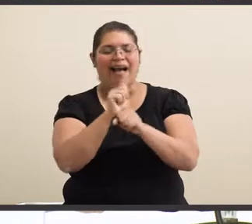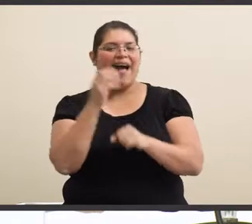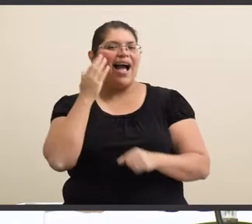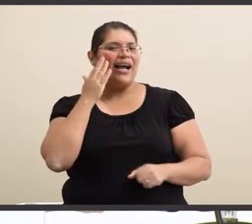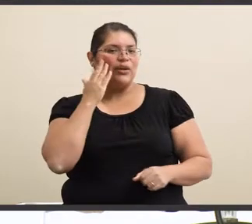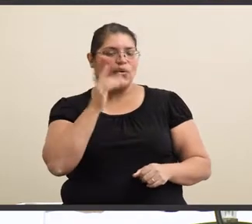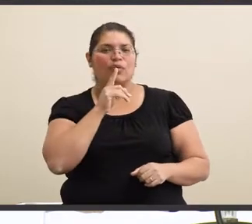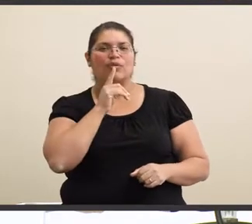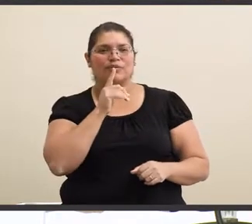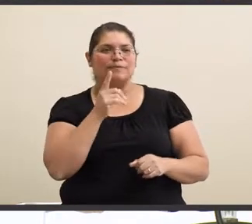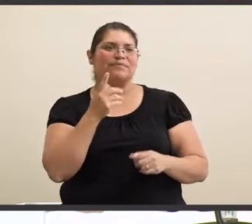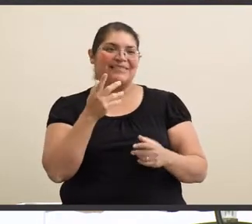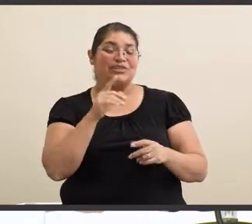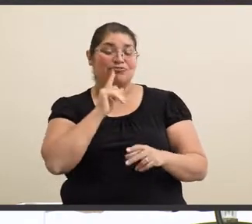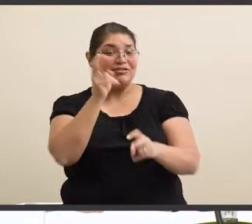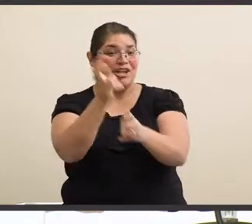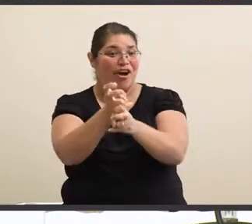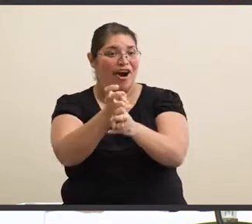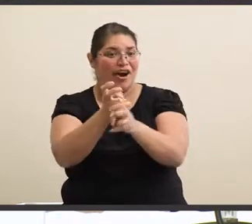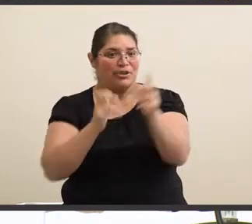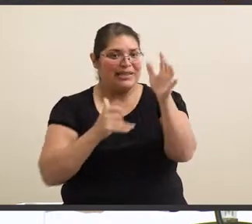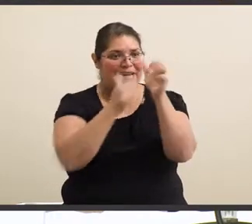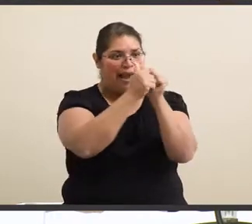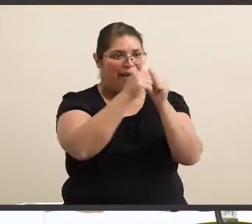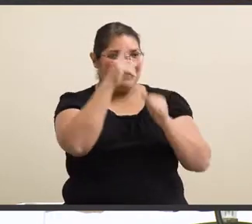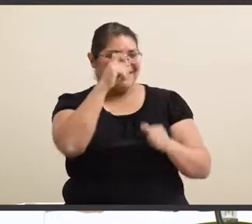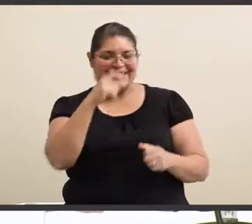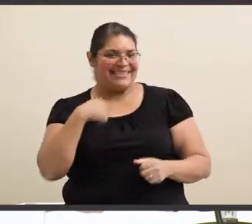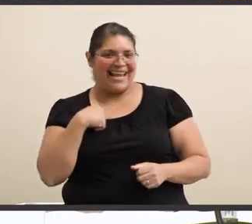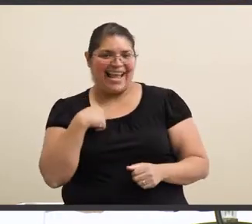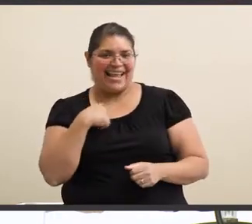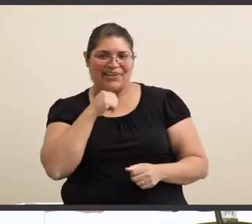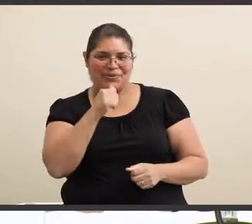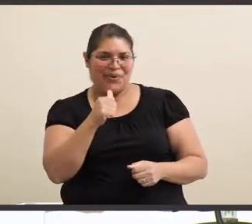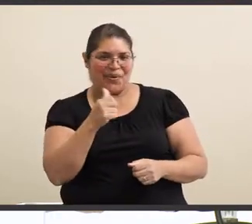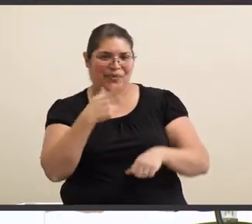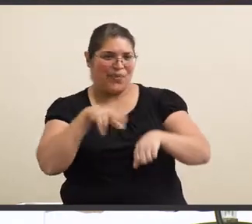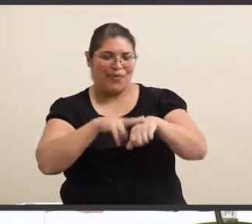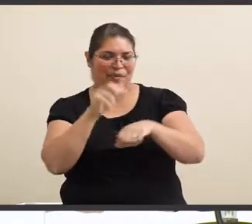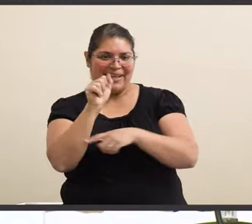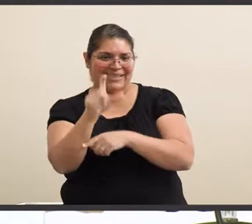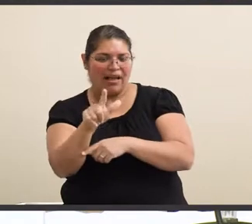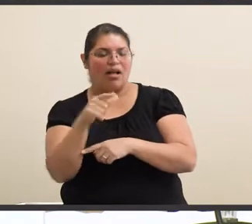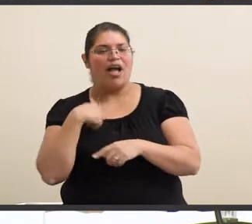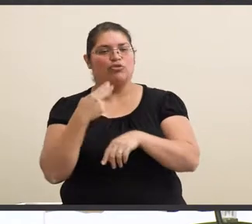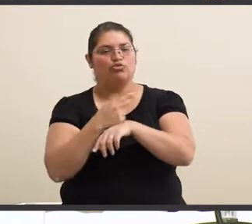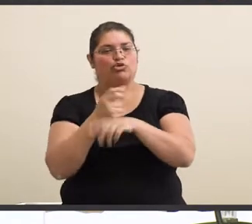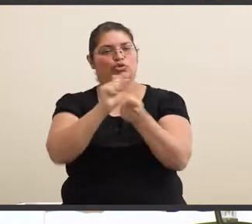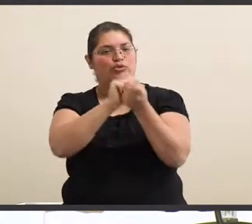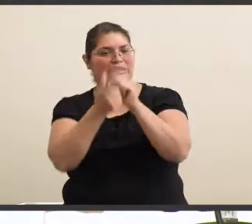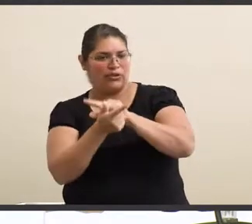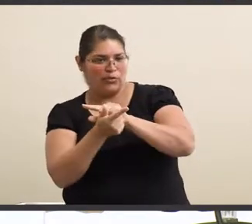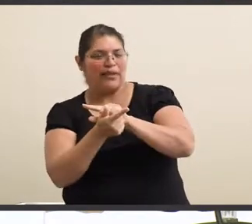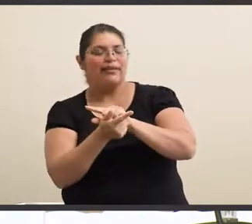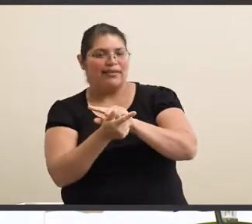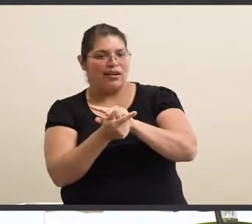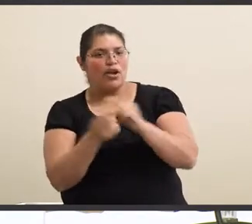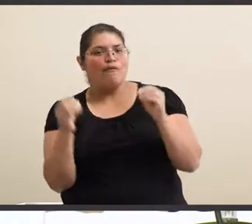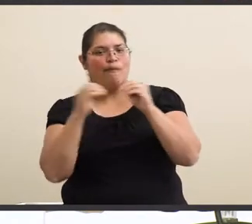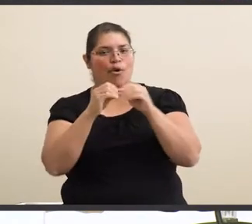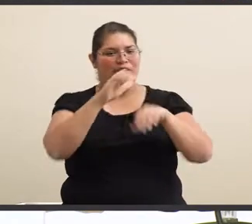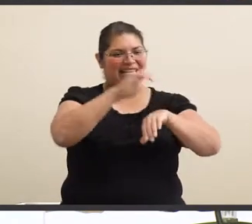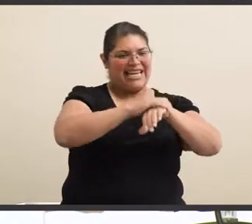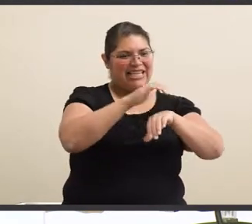very hard to try to keep up, because I don't do traditional ASL. I use transliterating, which is more